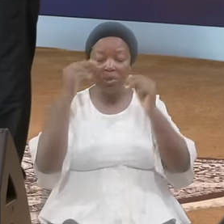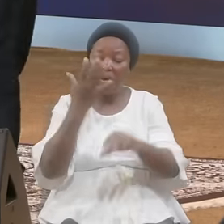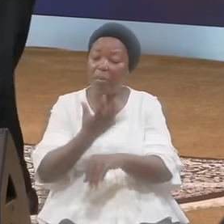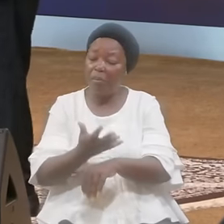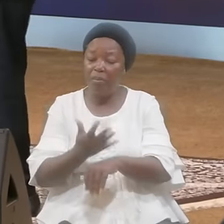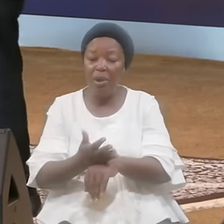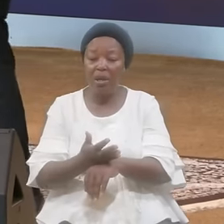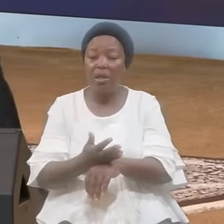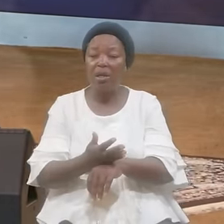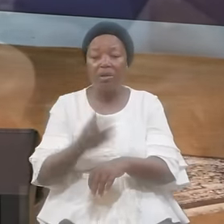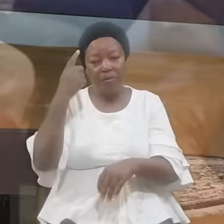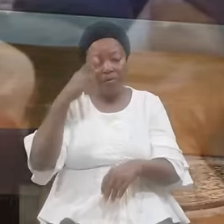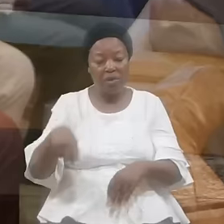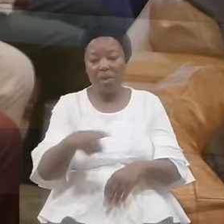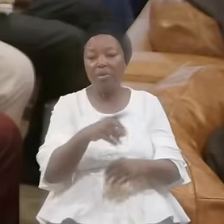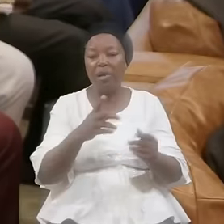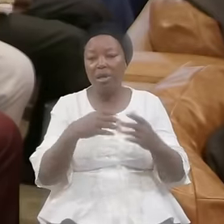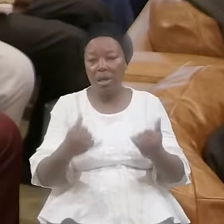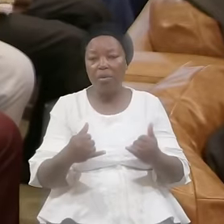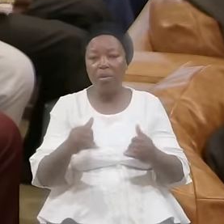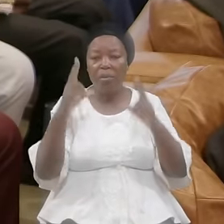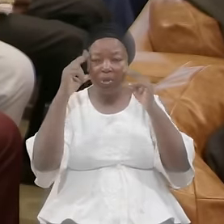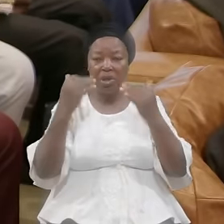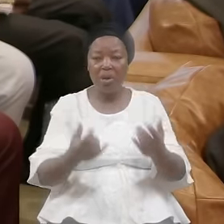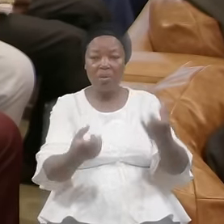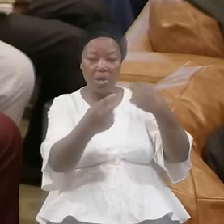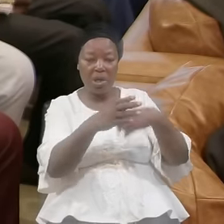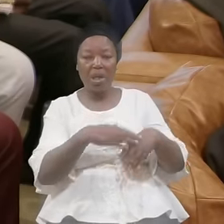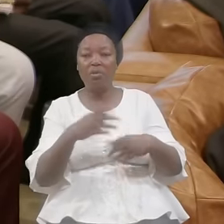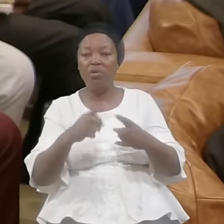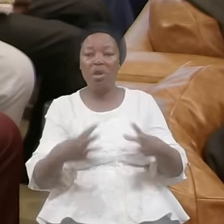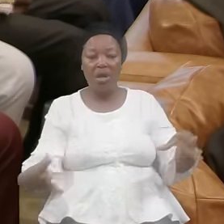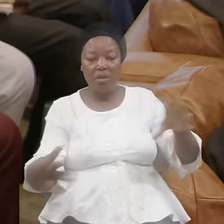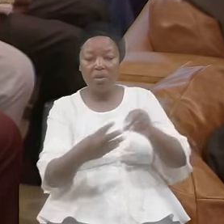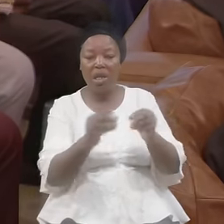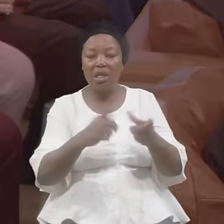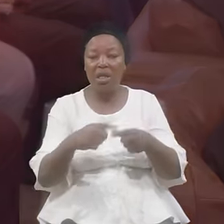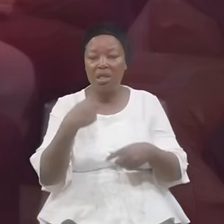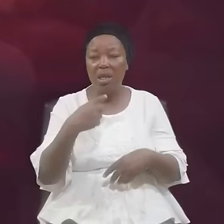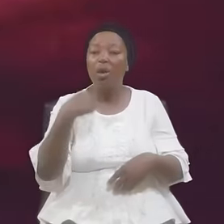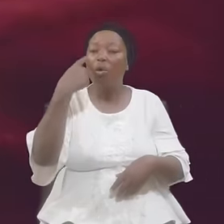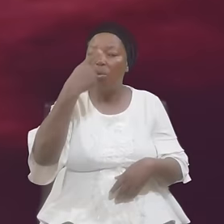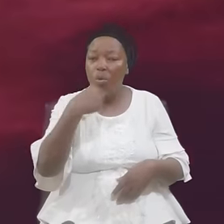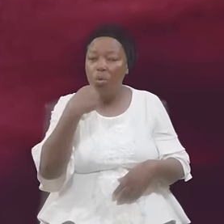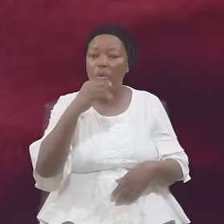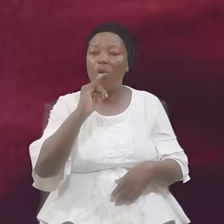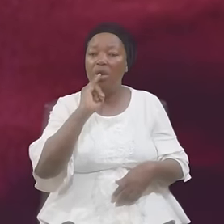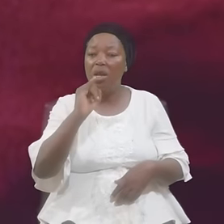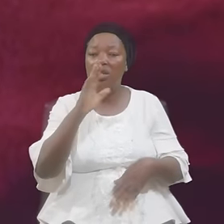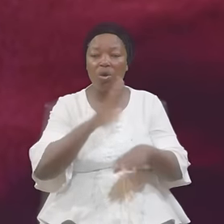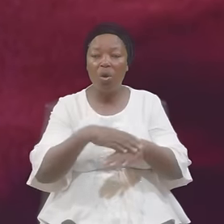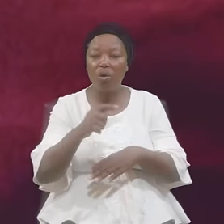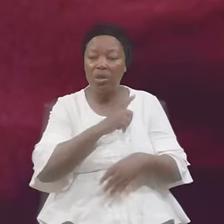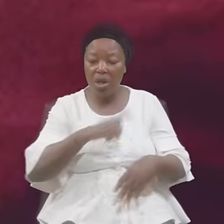Them And Moses Now Came To The Congregation And Said Who Is On The Lord